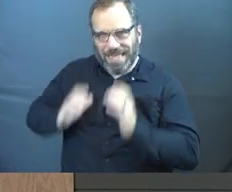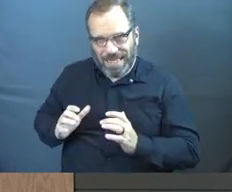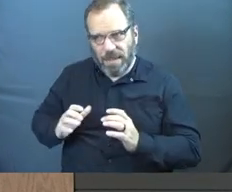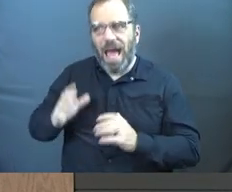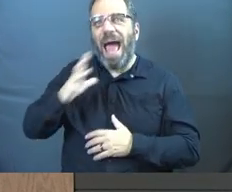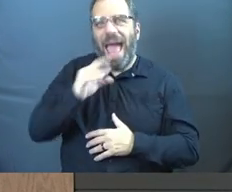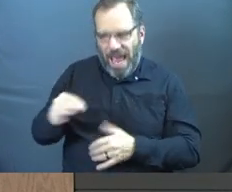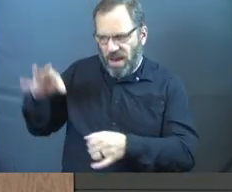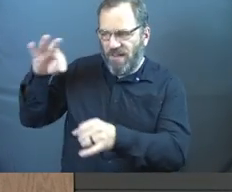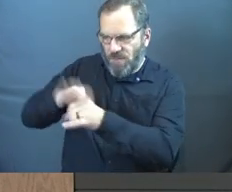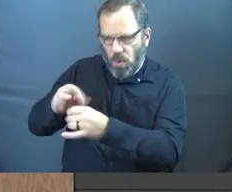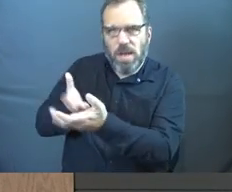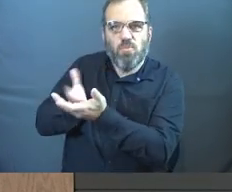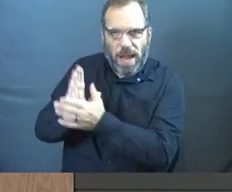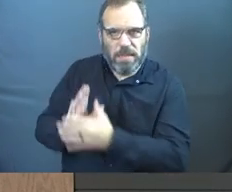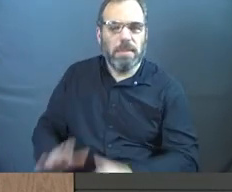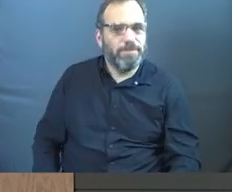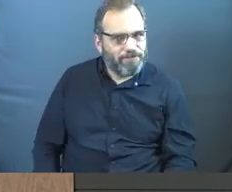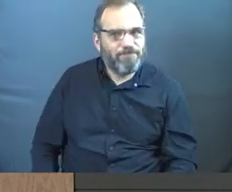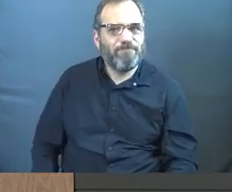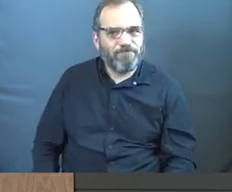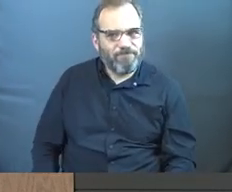and voting rights.